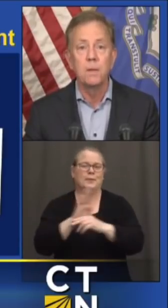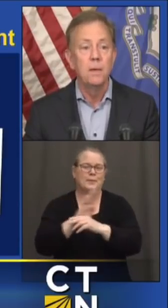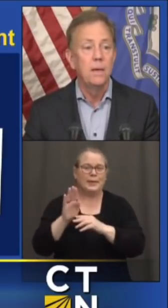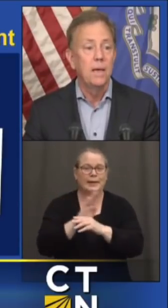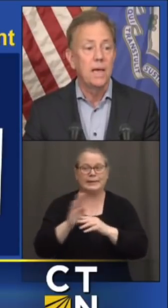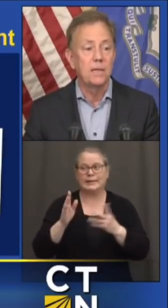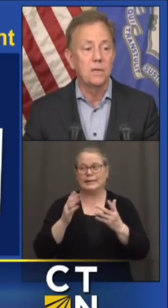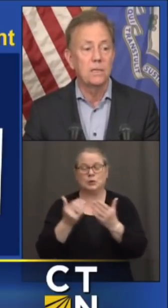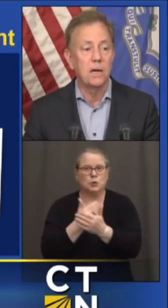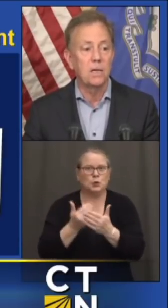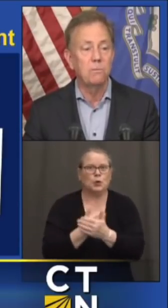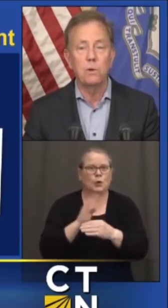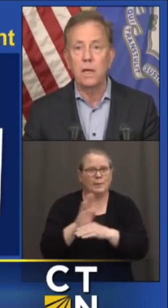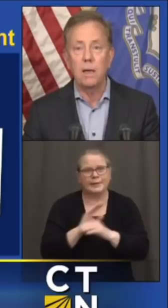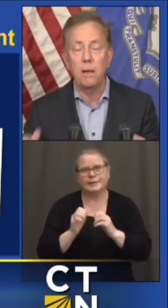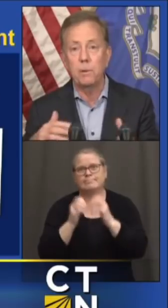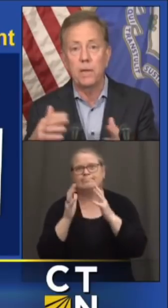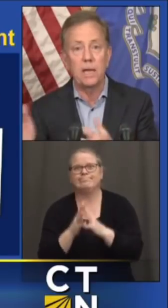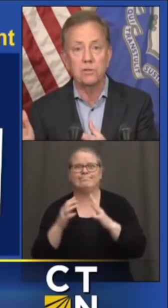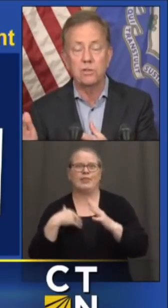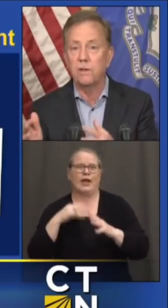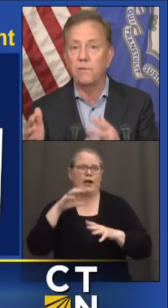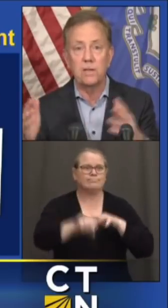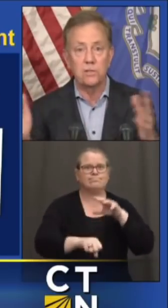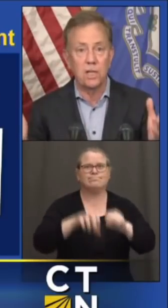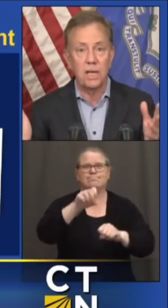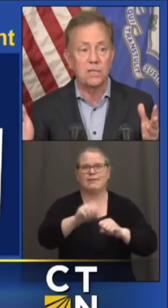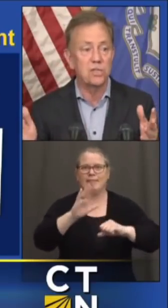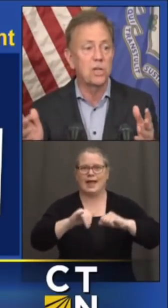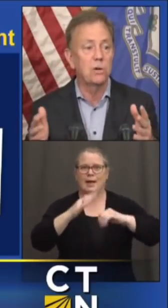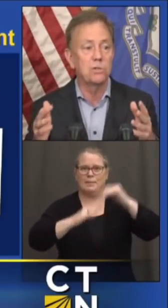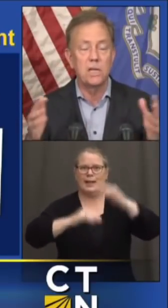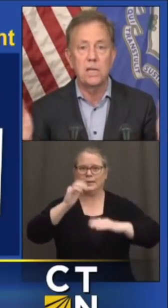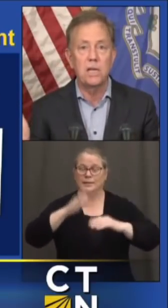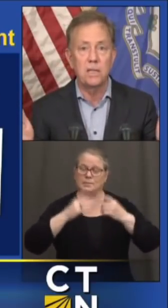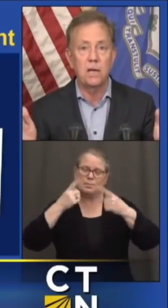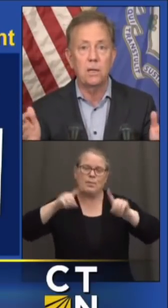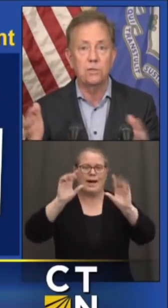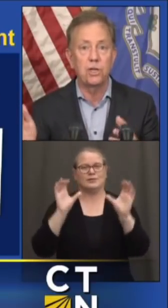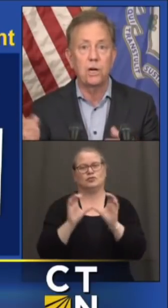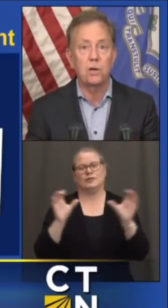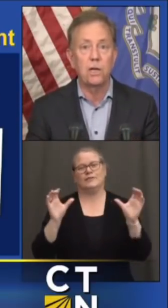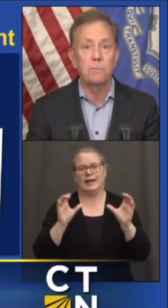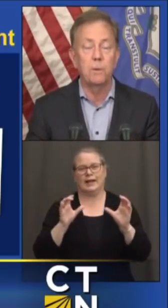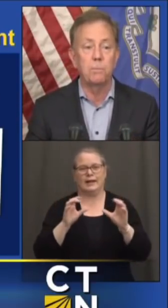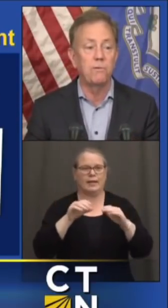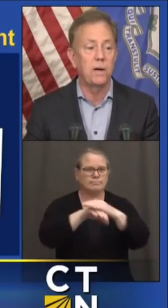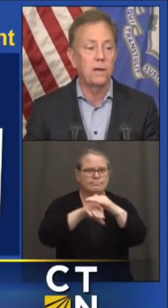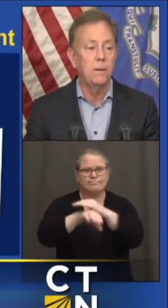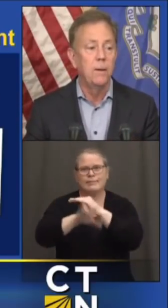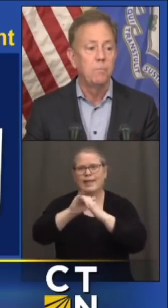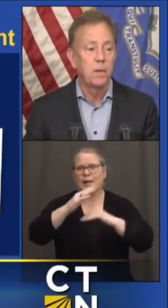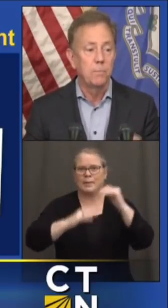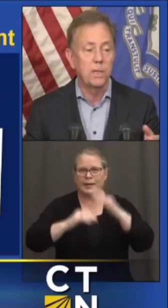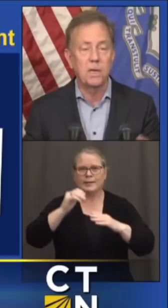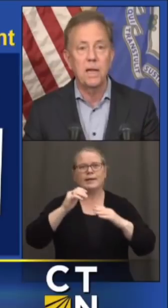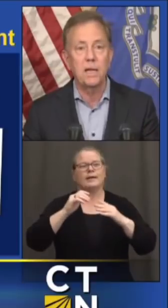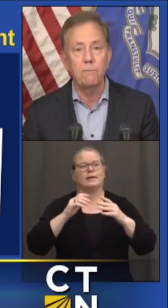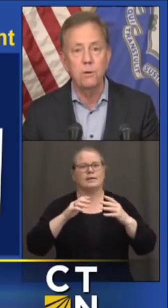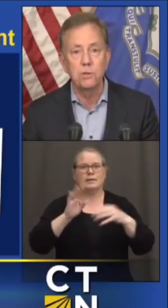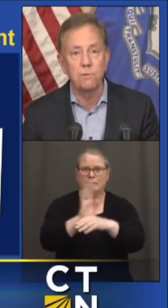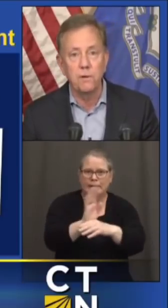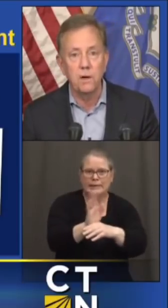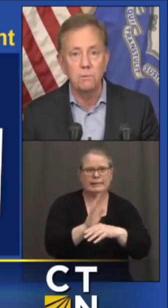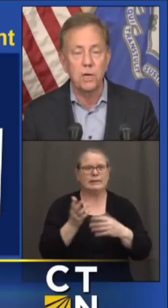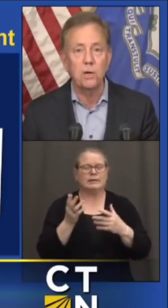dream. And not only will they be able to get a certificate so they've got the skills they need, not only will child care be provided, but the